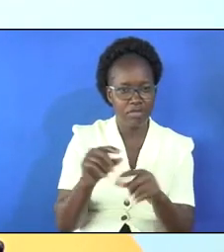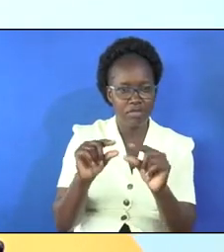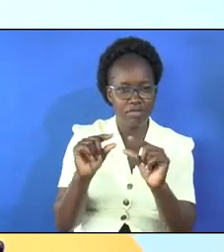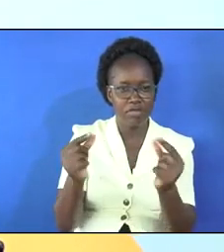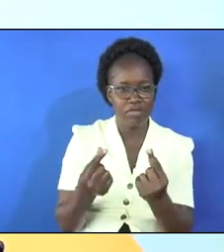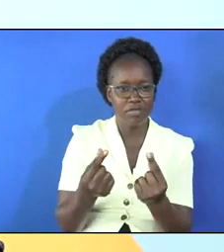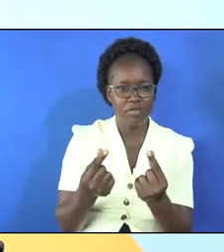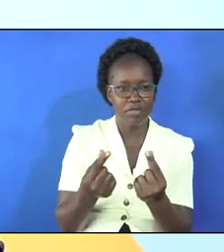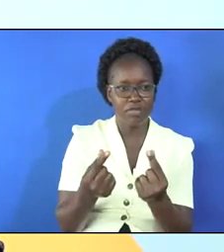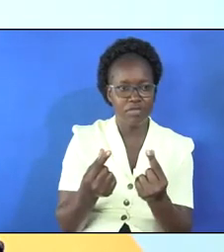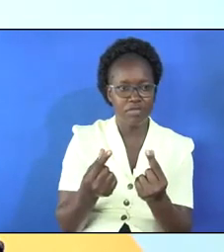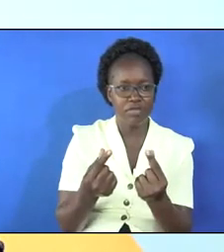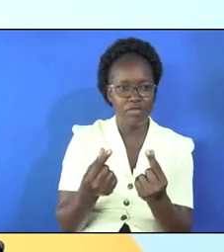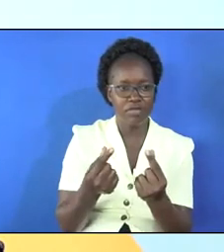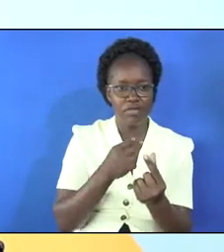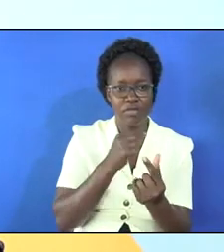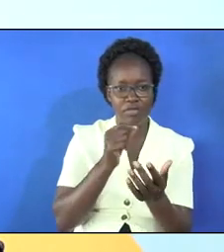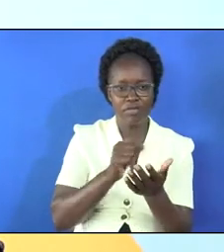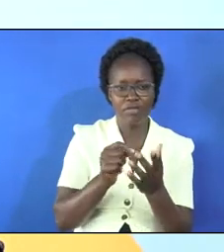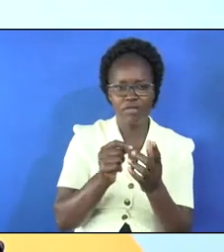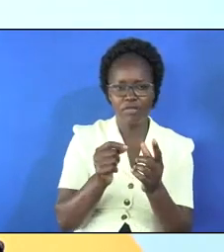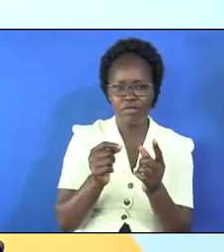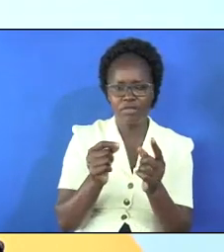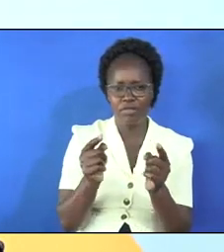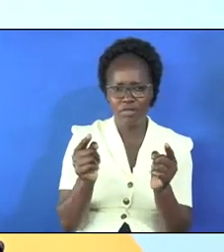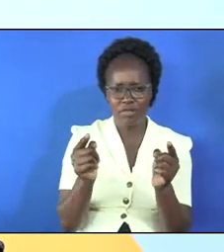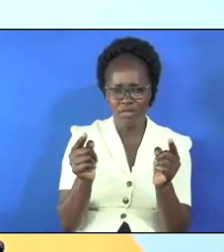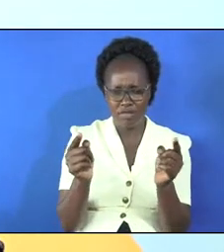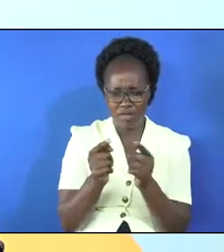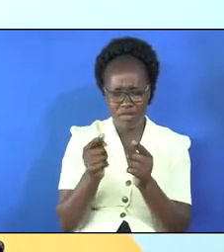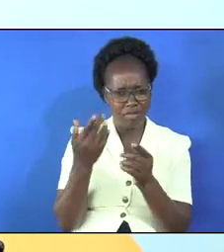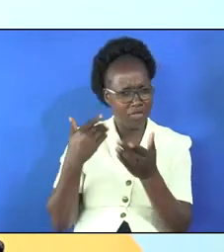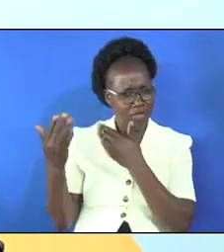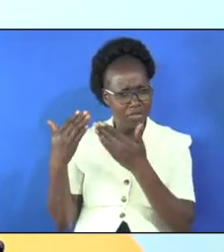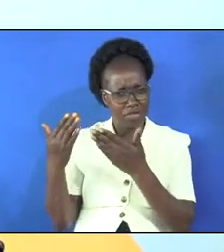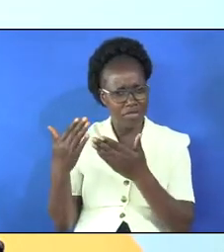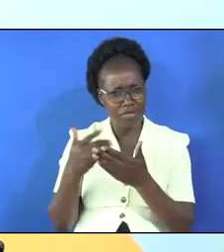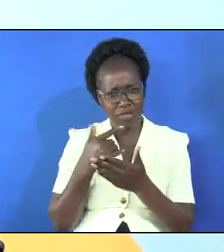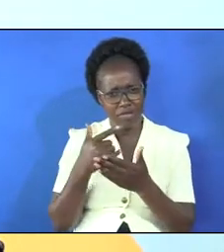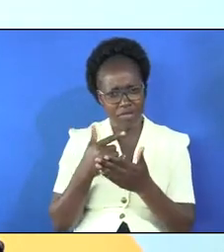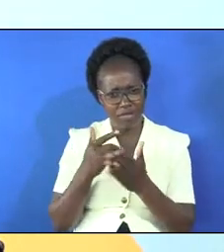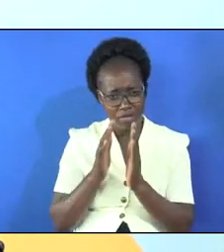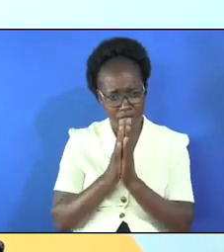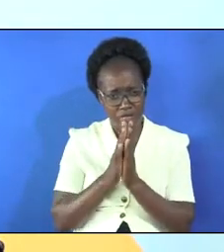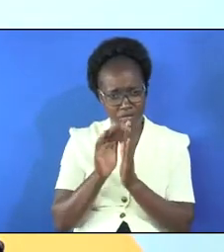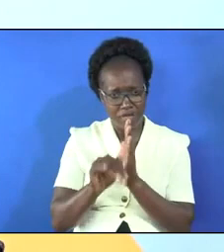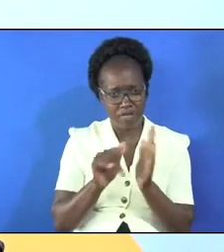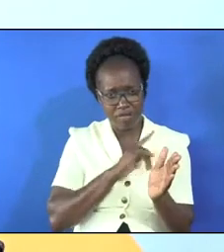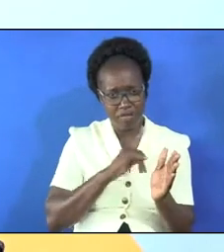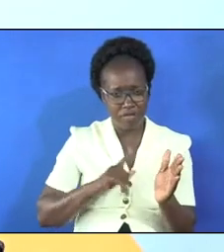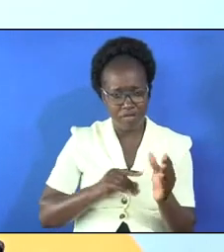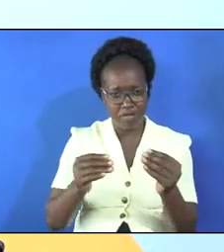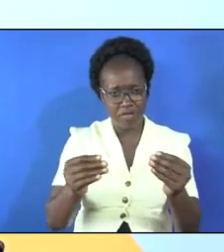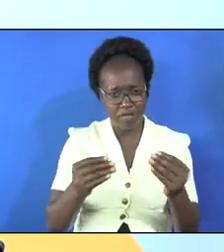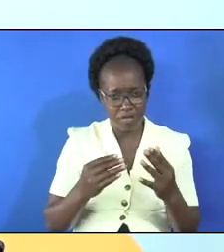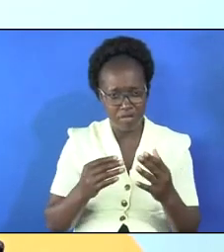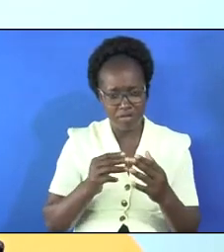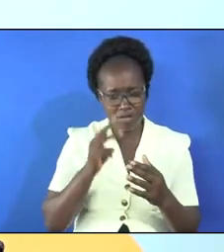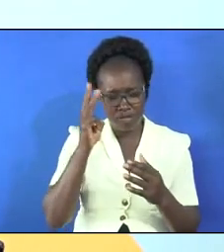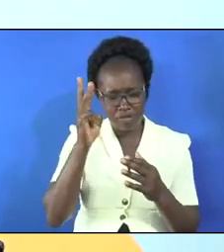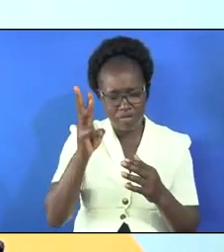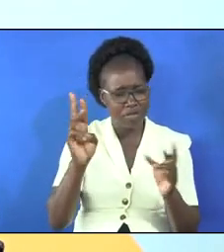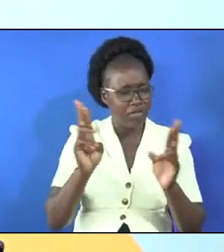and wrote a small biography and said I am praying that the Lord will give me a willing